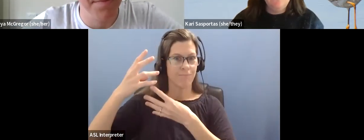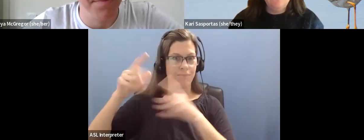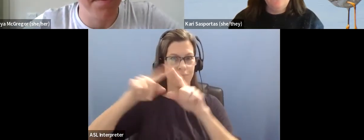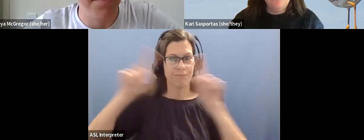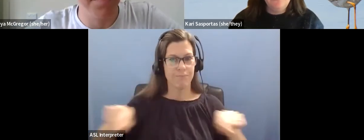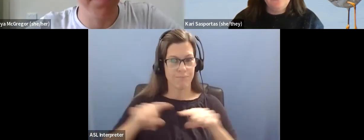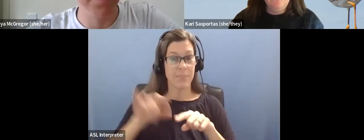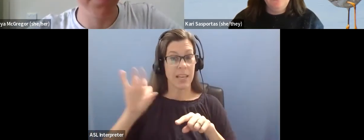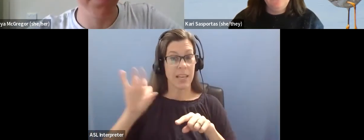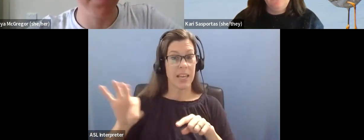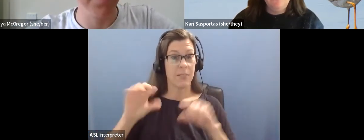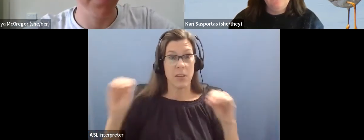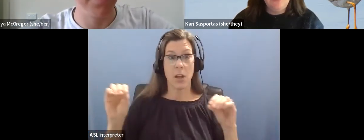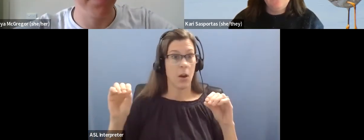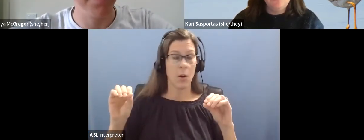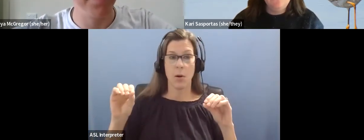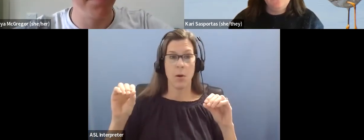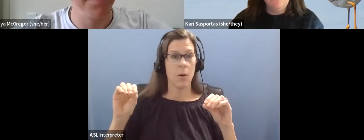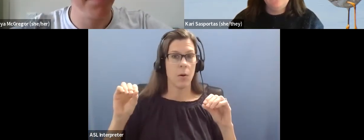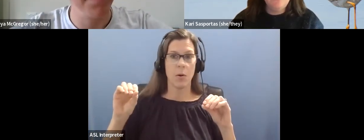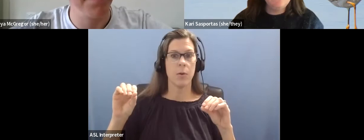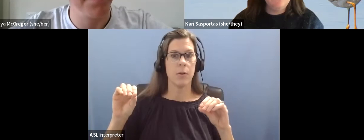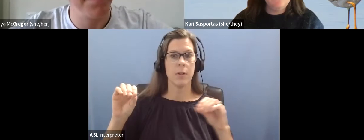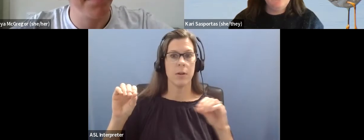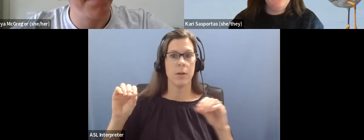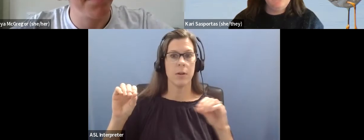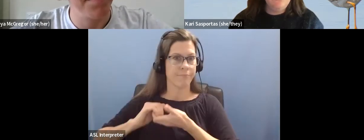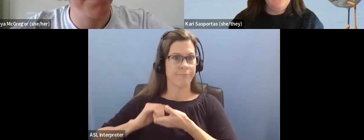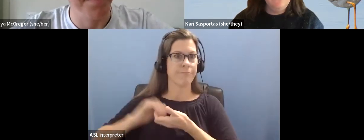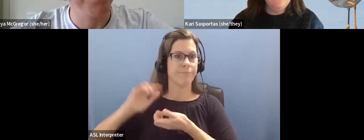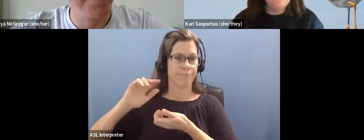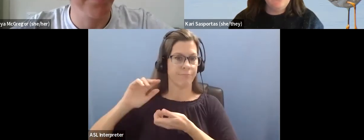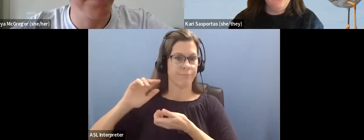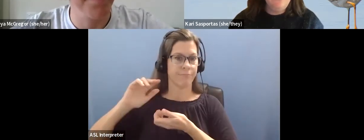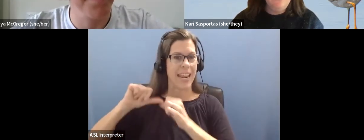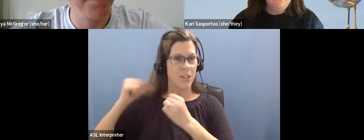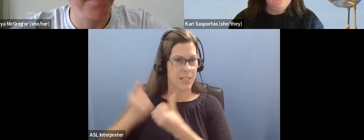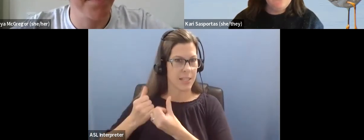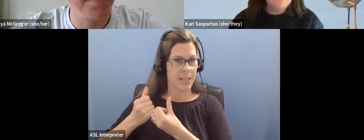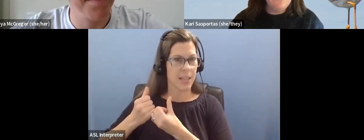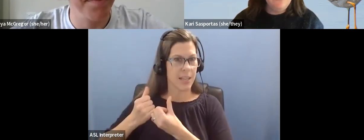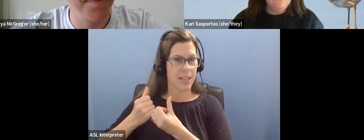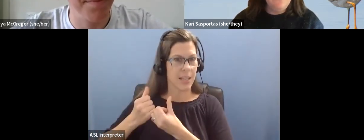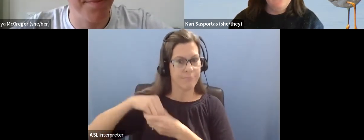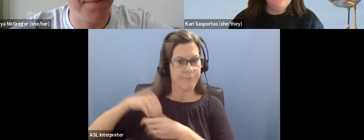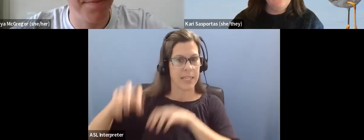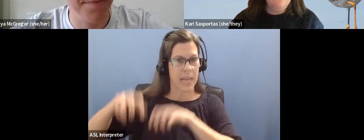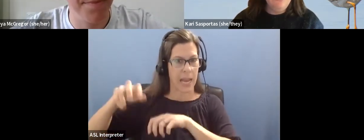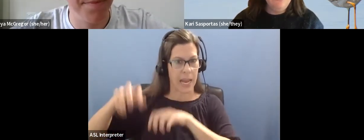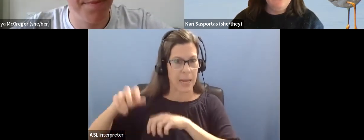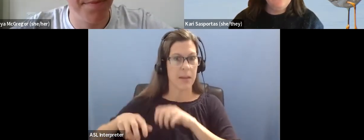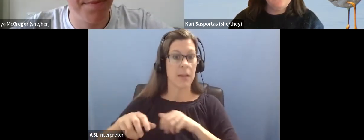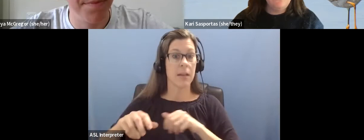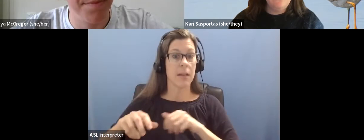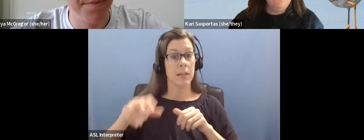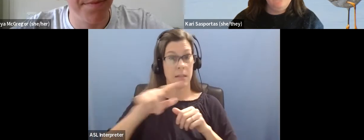there's not a third party typing, um, captions, the auto captioning is pretty good. And that's free. That's just something that the host of a